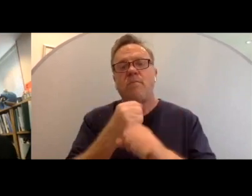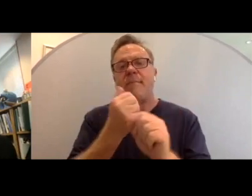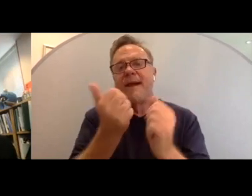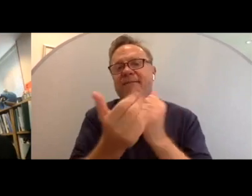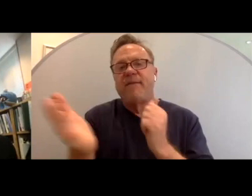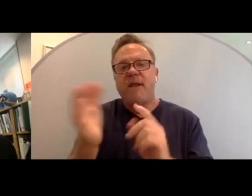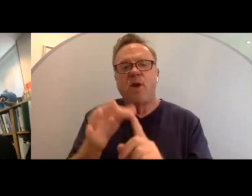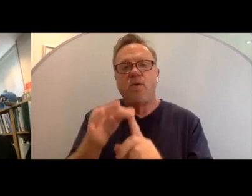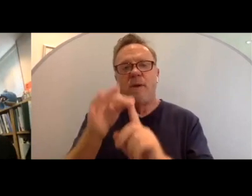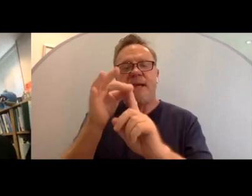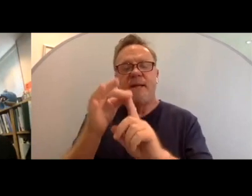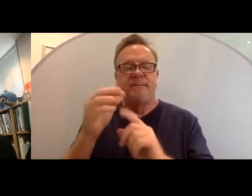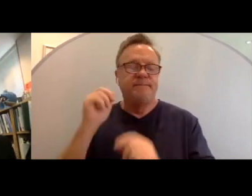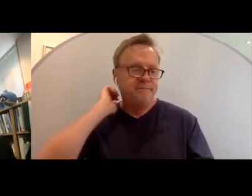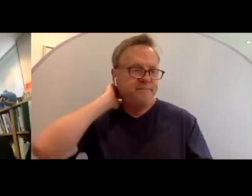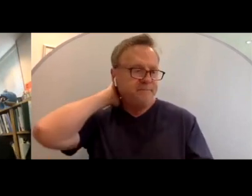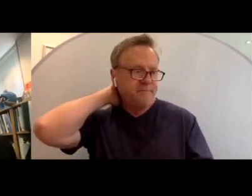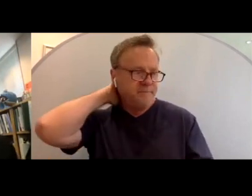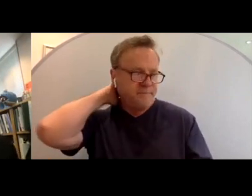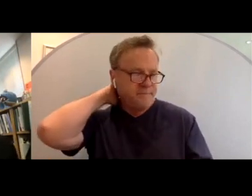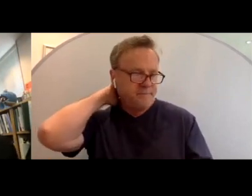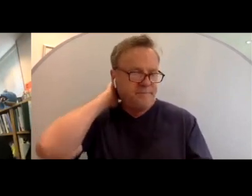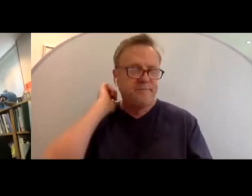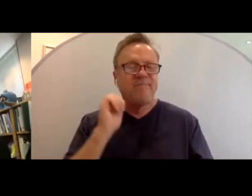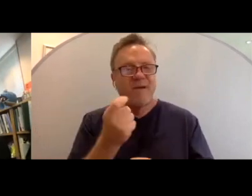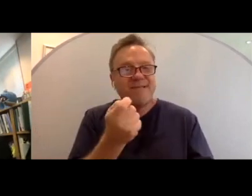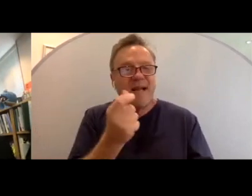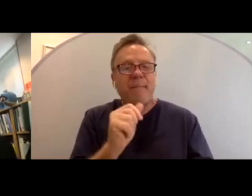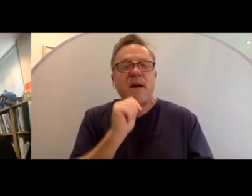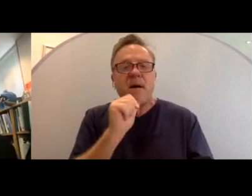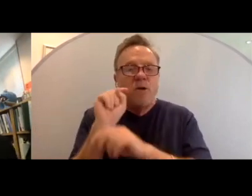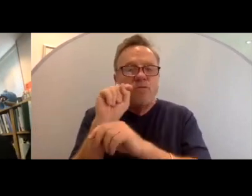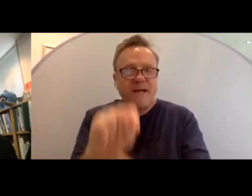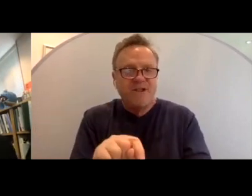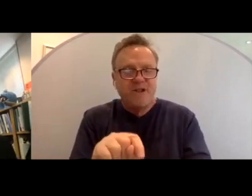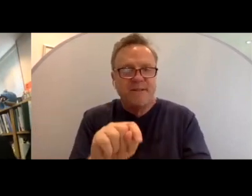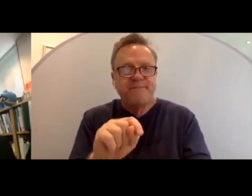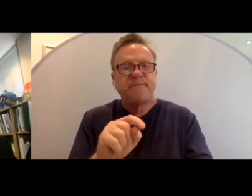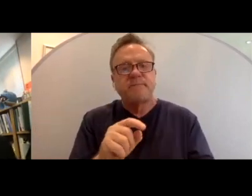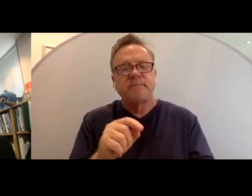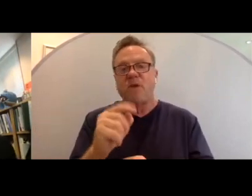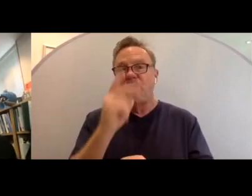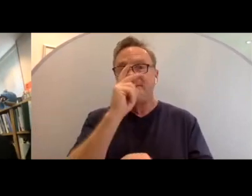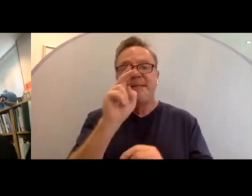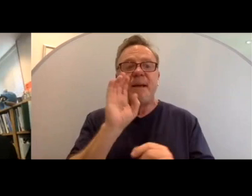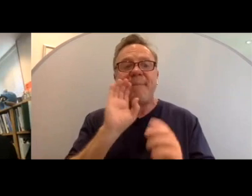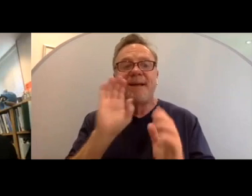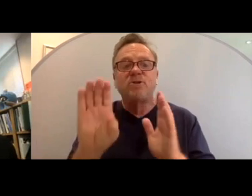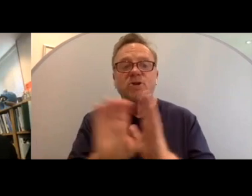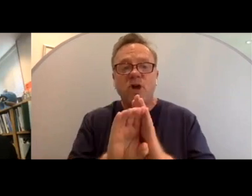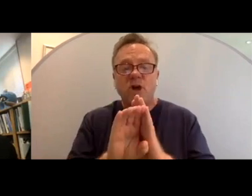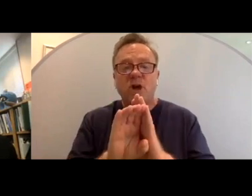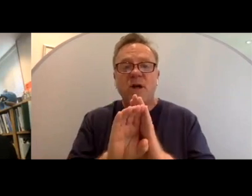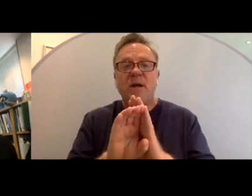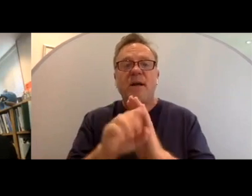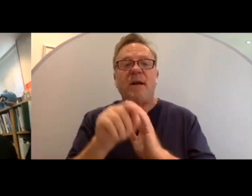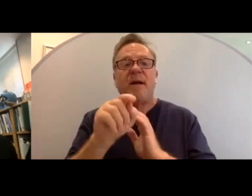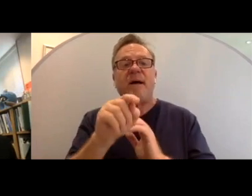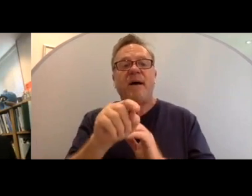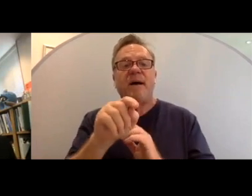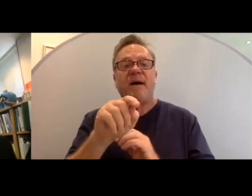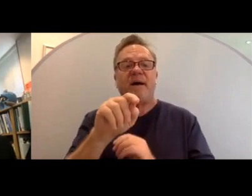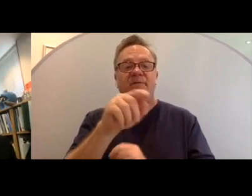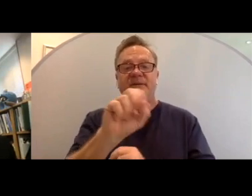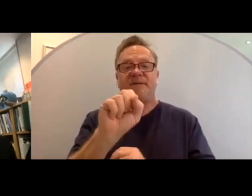So it would be slightly untraditional in a more traditional synagogue to see a picture of Anakin Skywalker